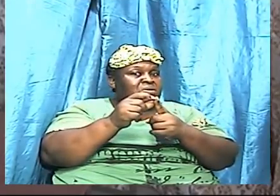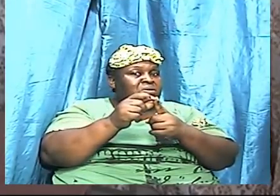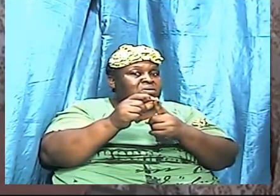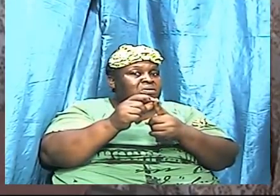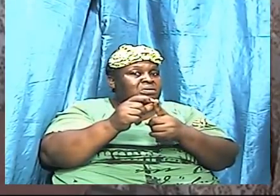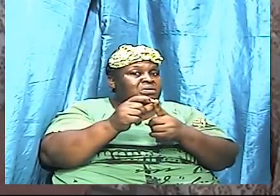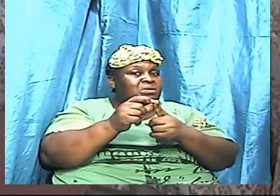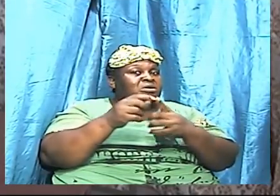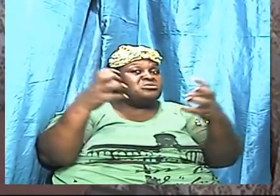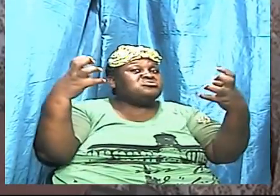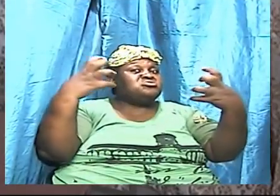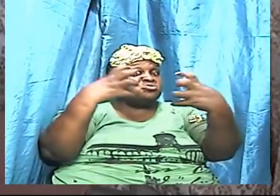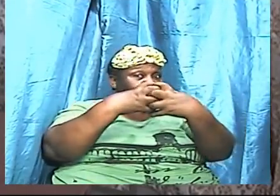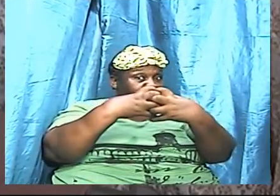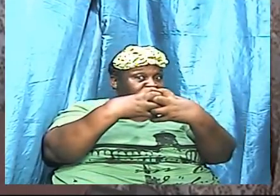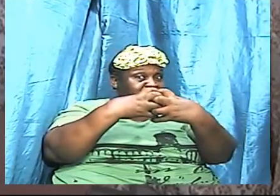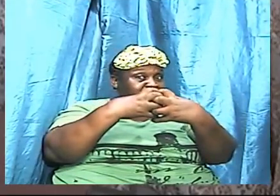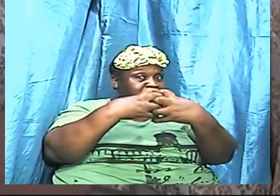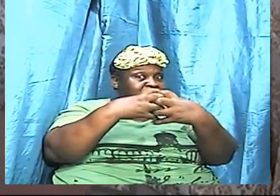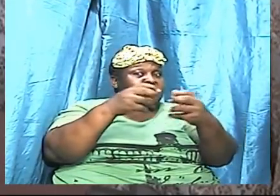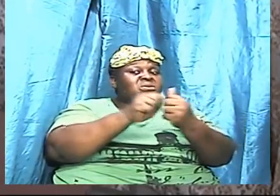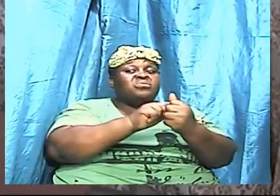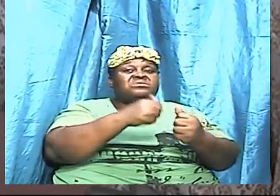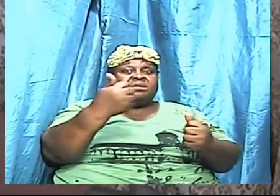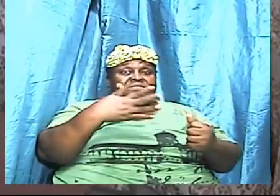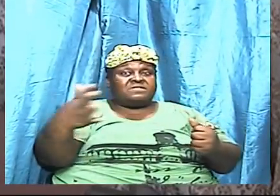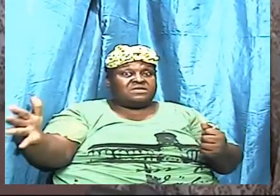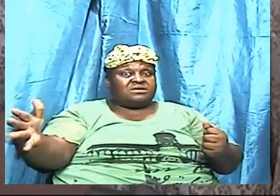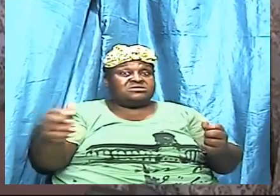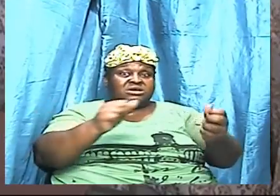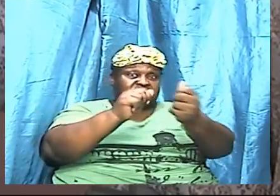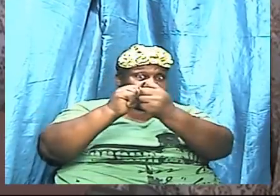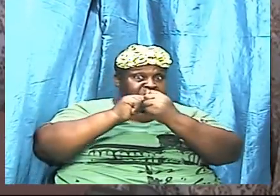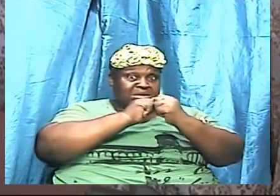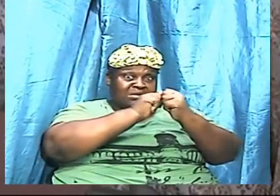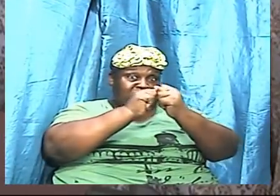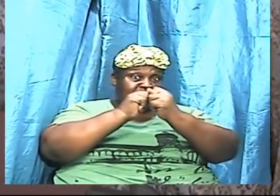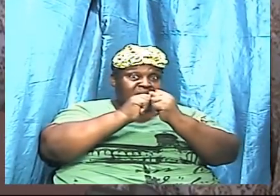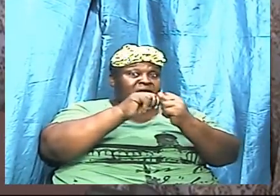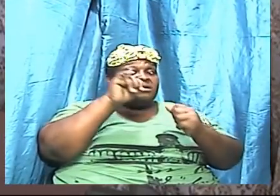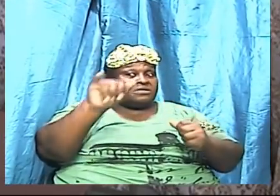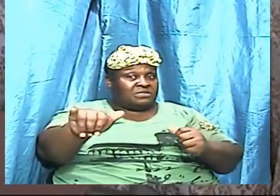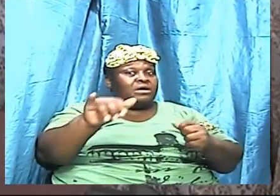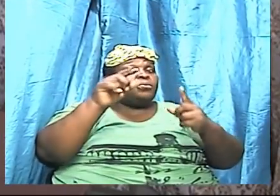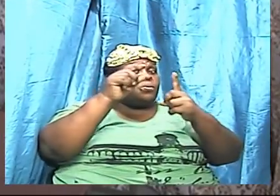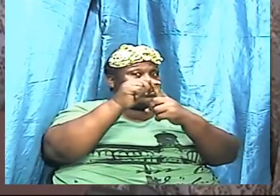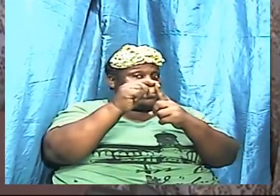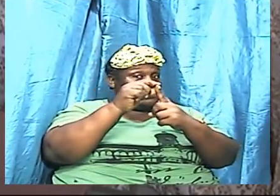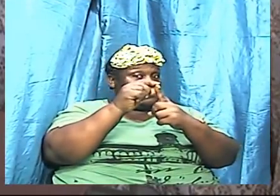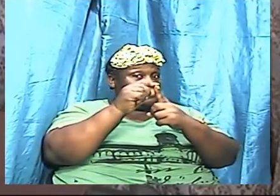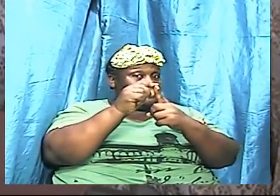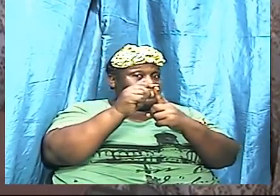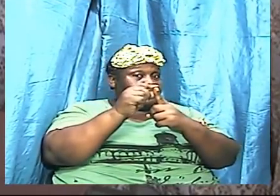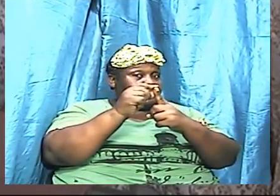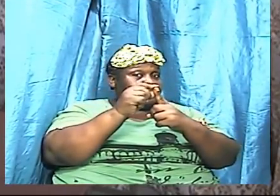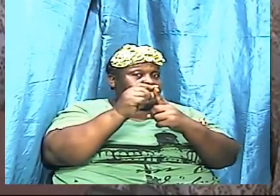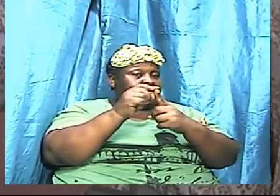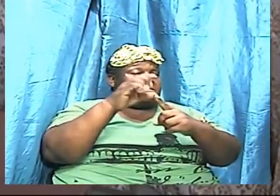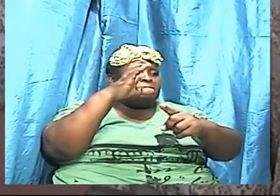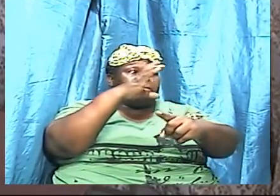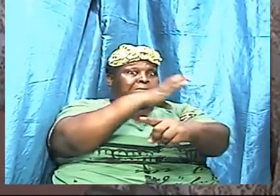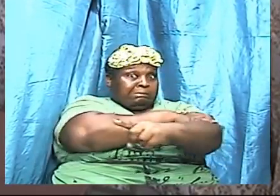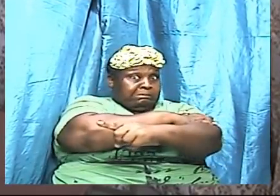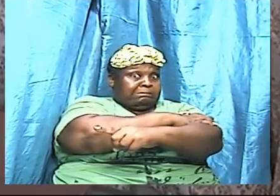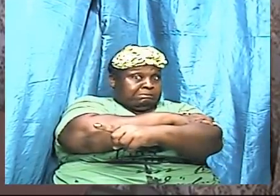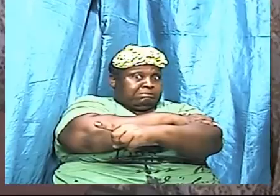with some other things. And together, that word is powerful,